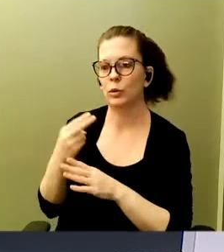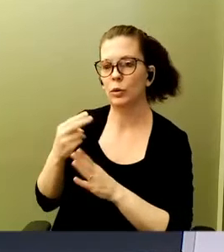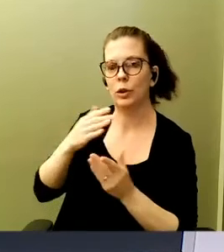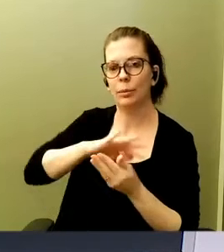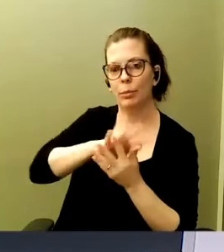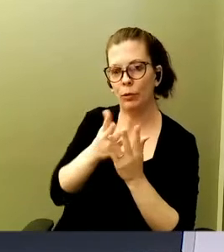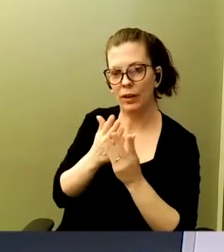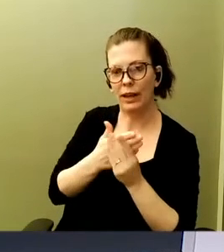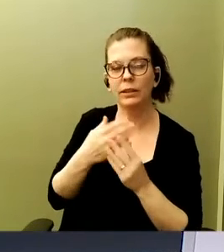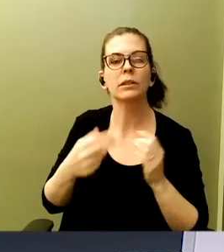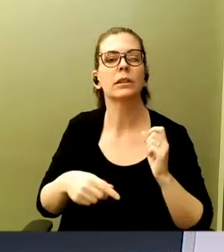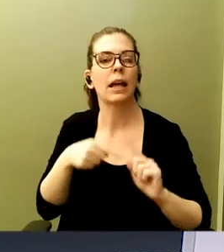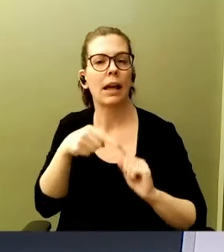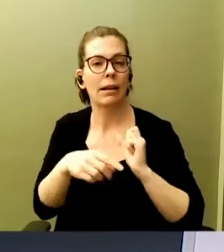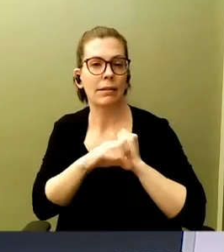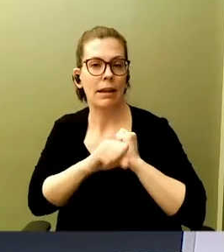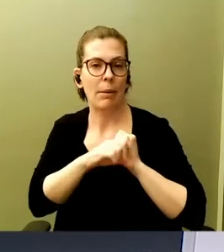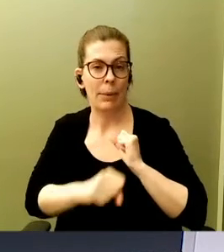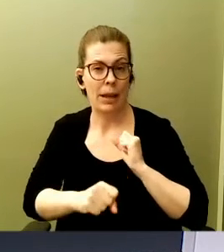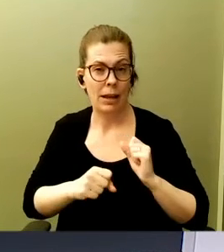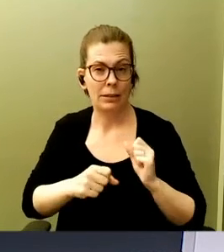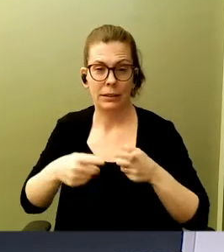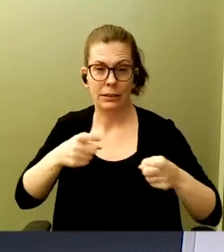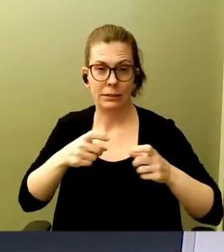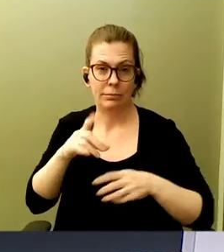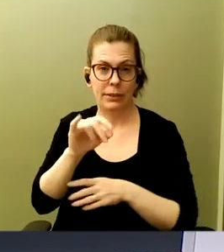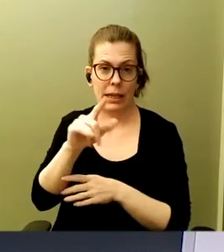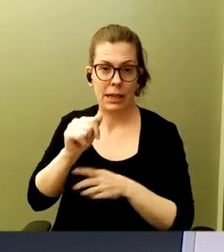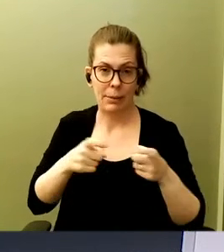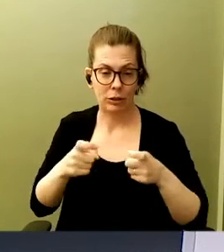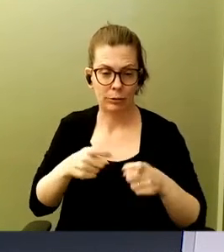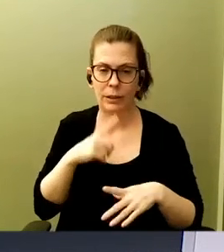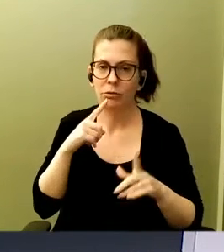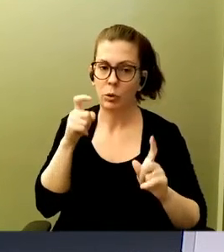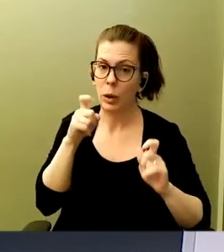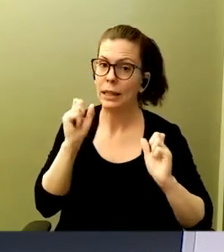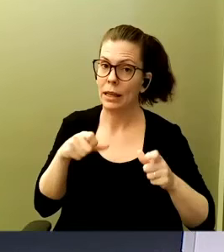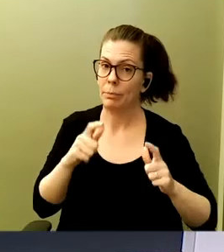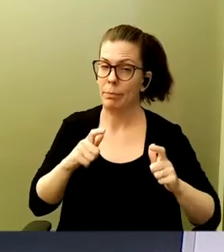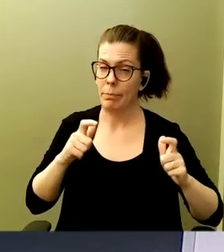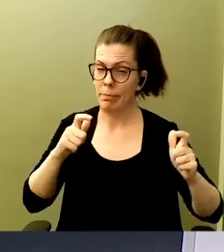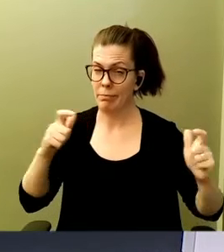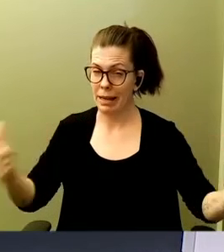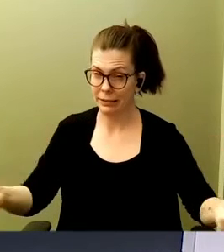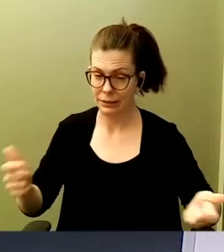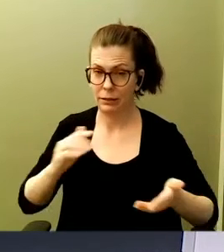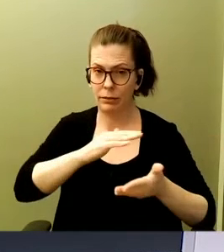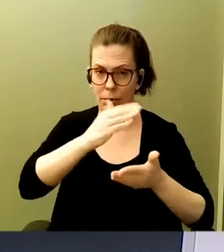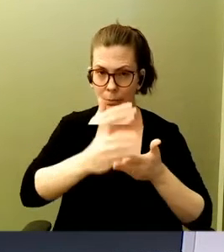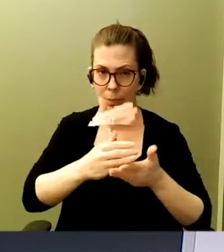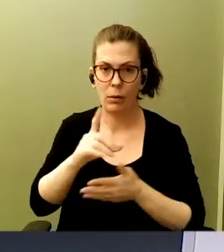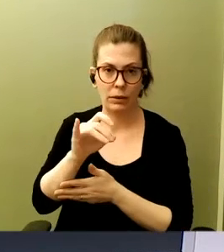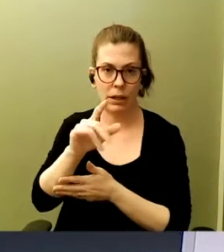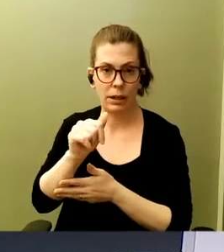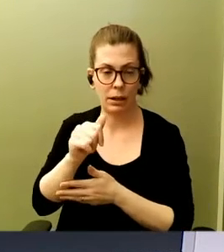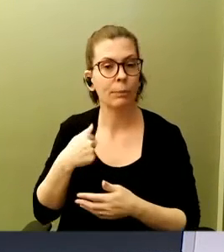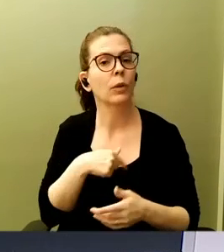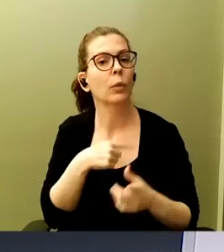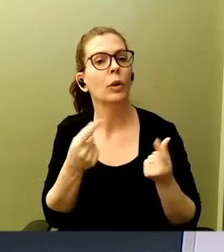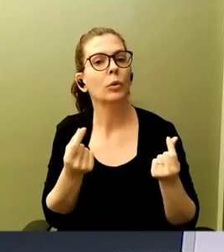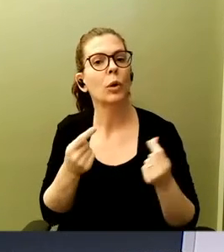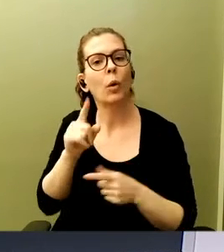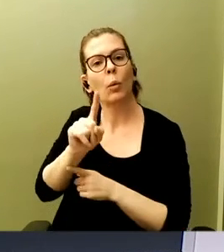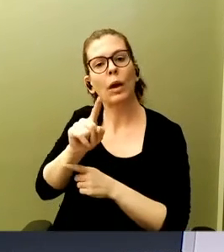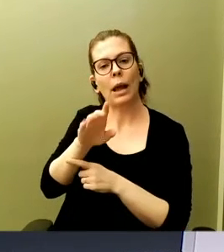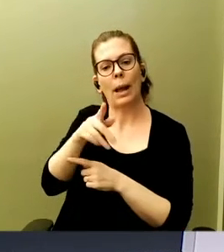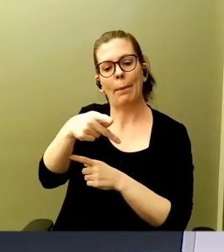profiles, it can grow to massive amounts of data. So what we did is we put one petabyte of data, and